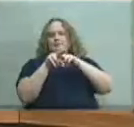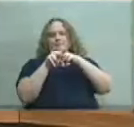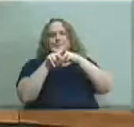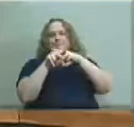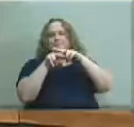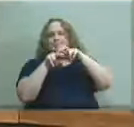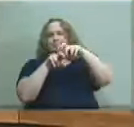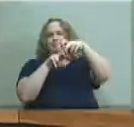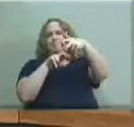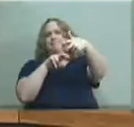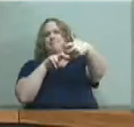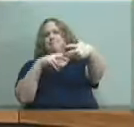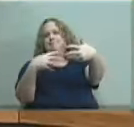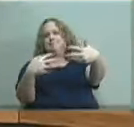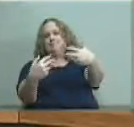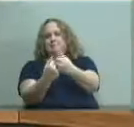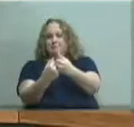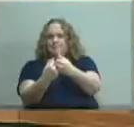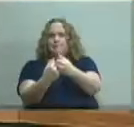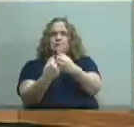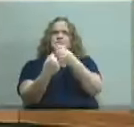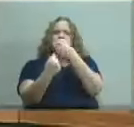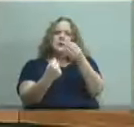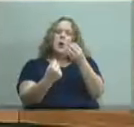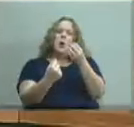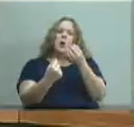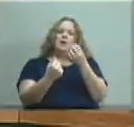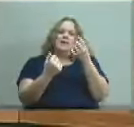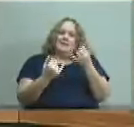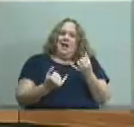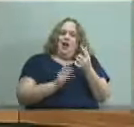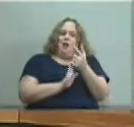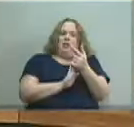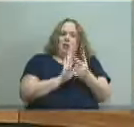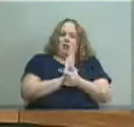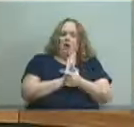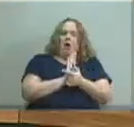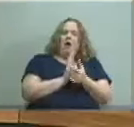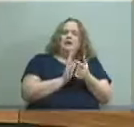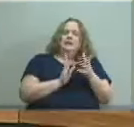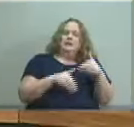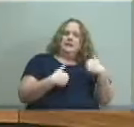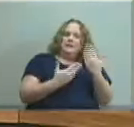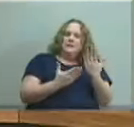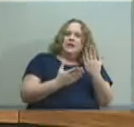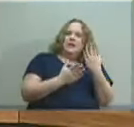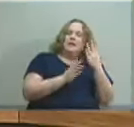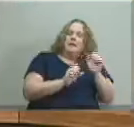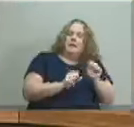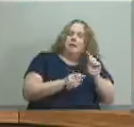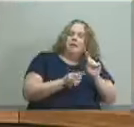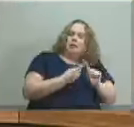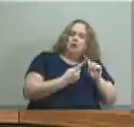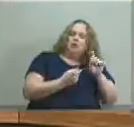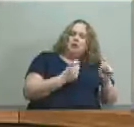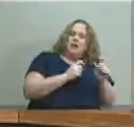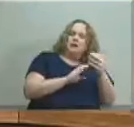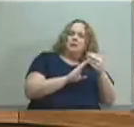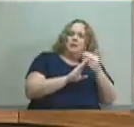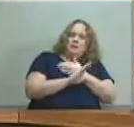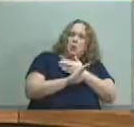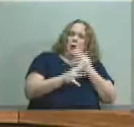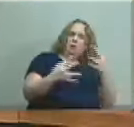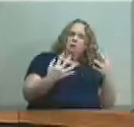right now law gives us the ability to make a change after it's gone off the rails but we're trying to do this beforehand and i think for schools